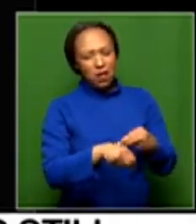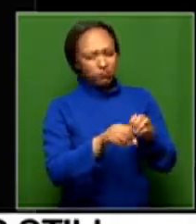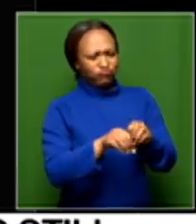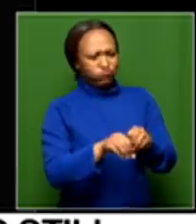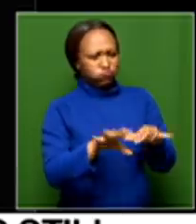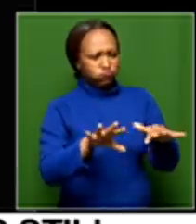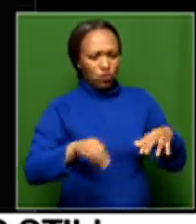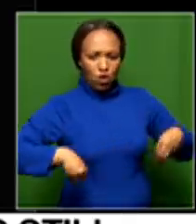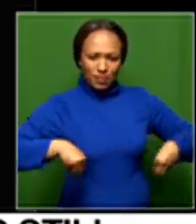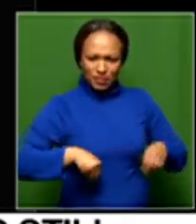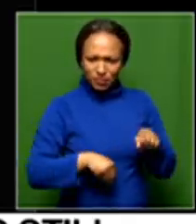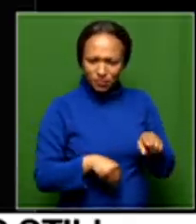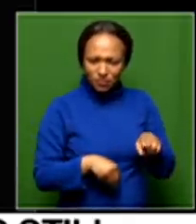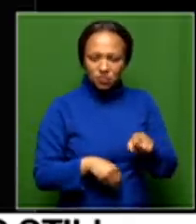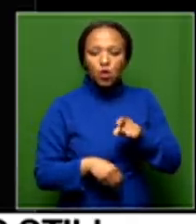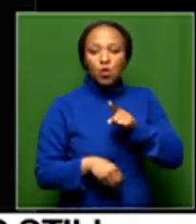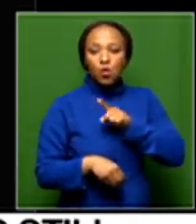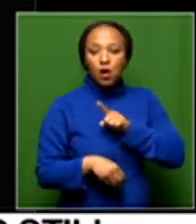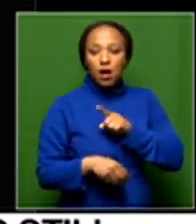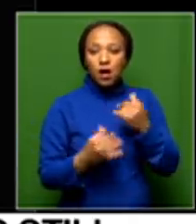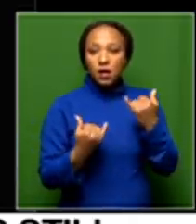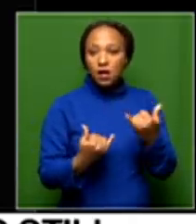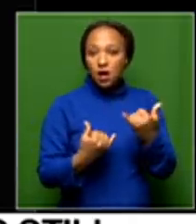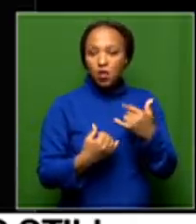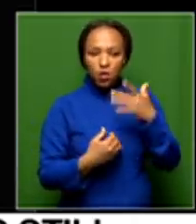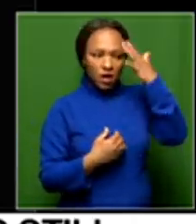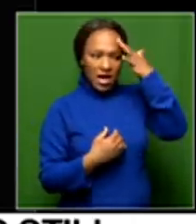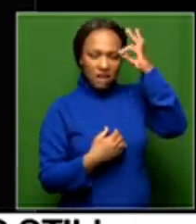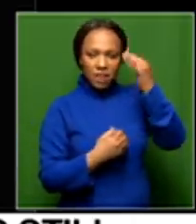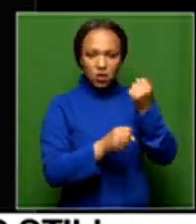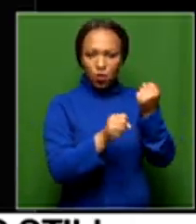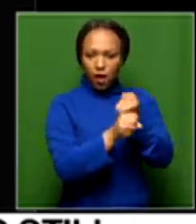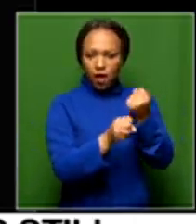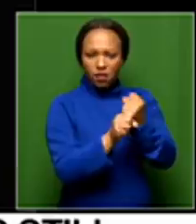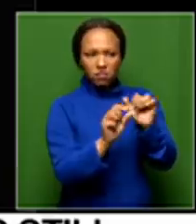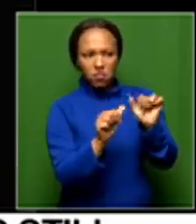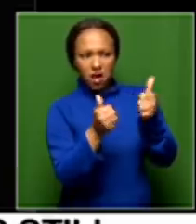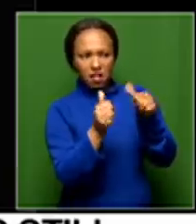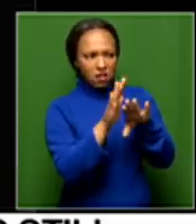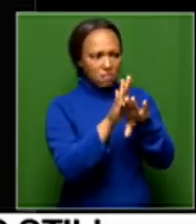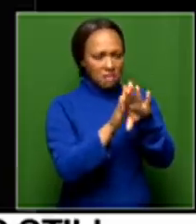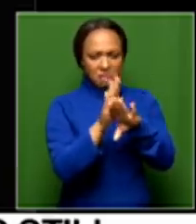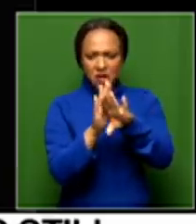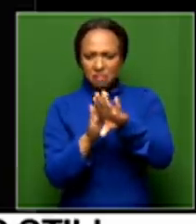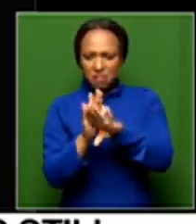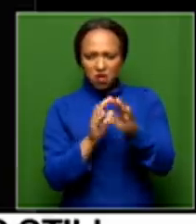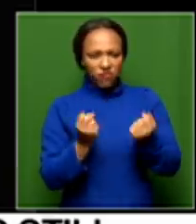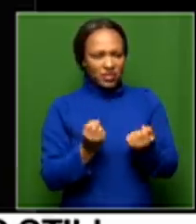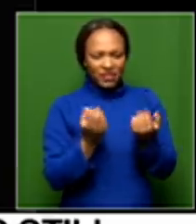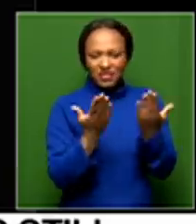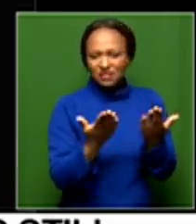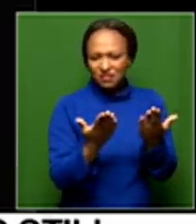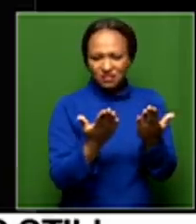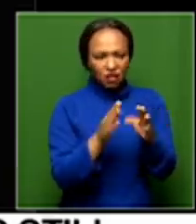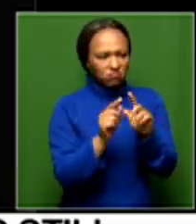part of the reason why the state is not performing well on different aspects of service